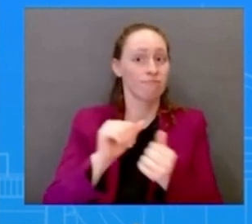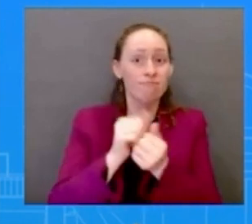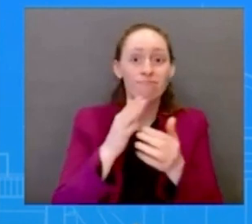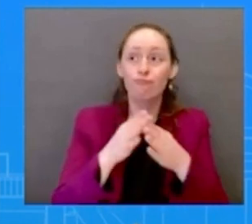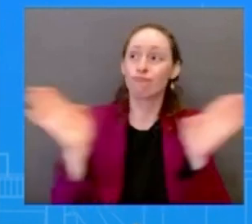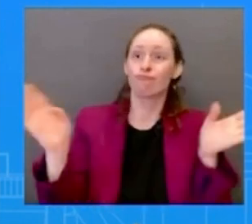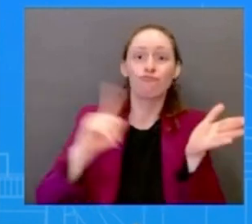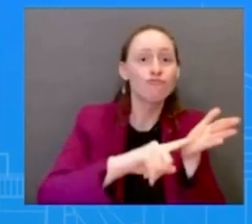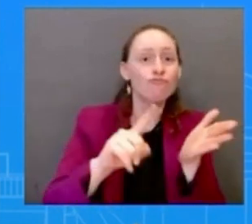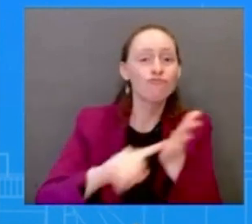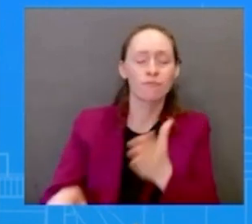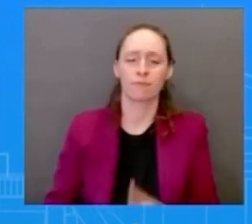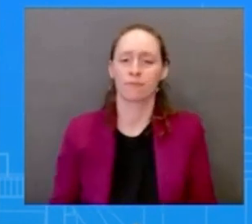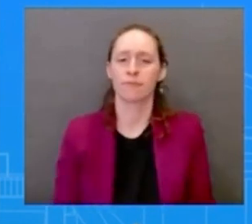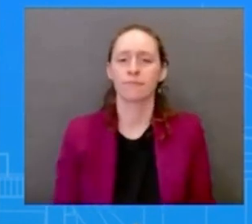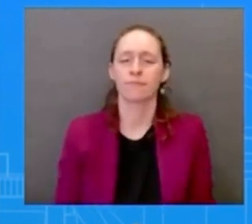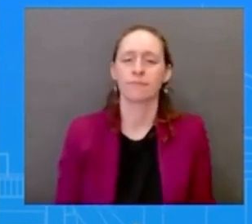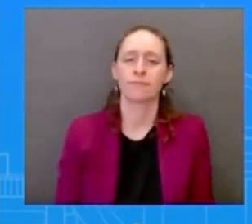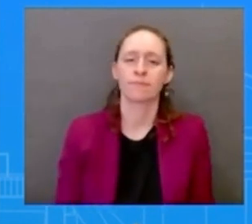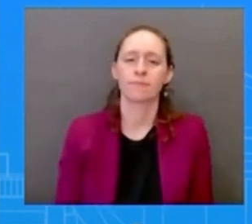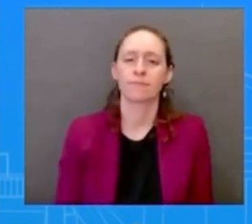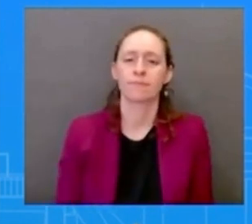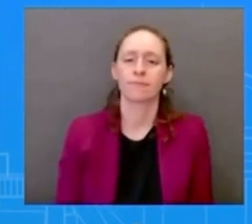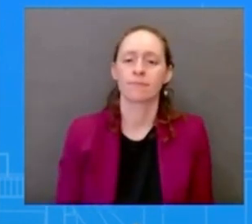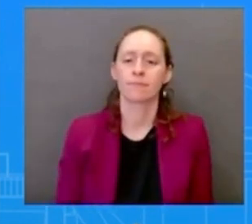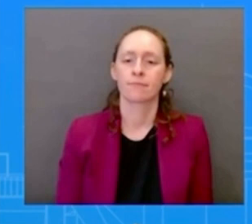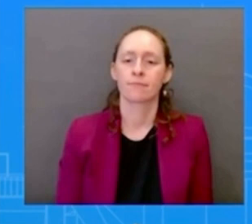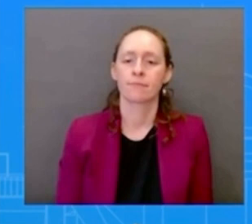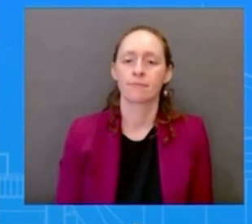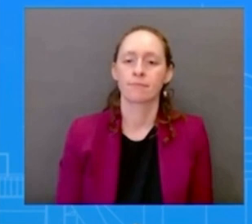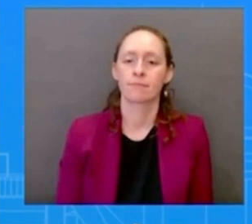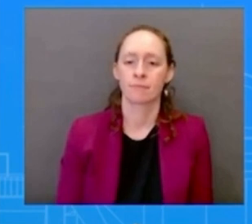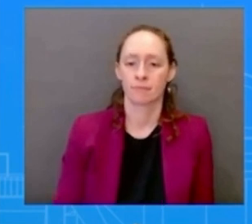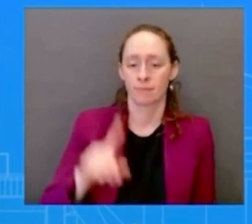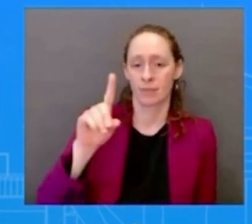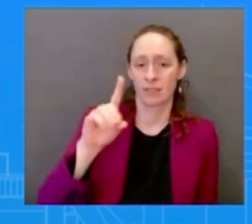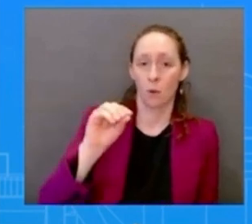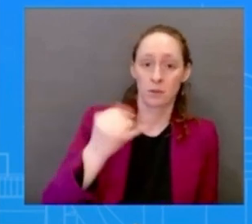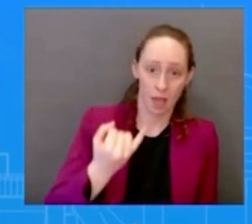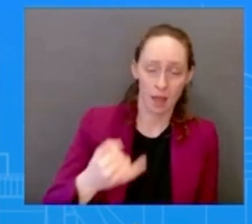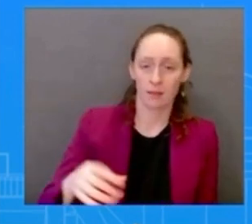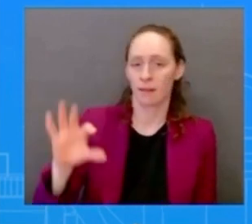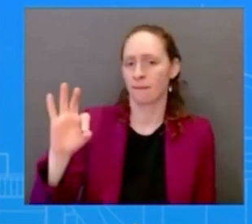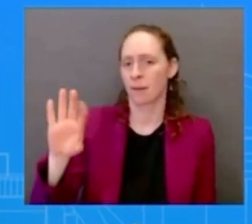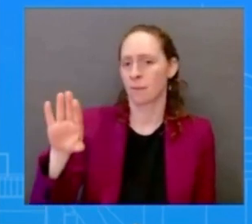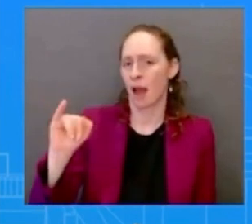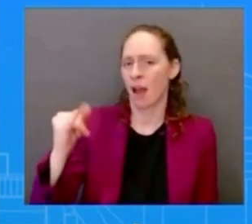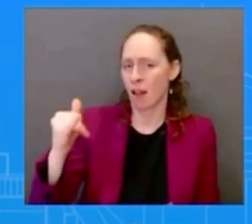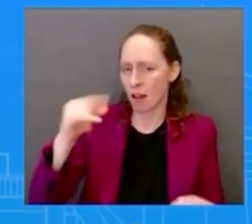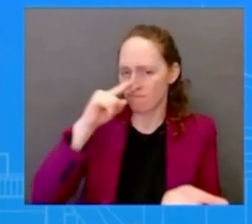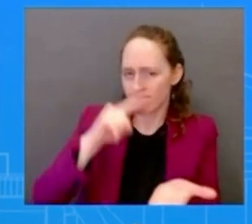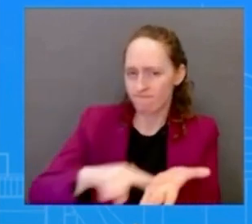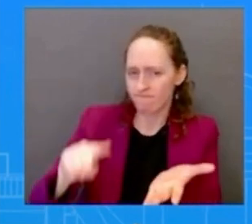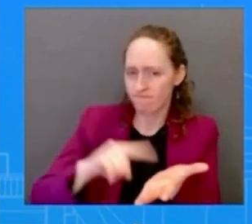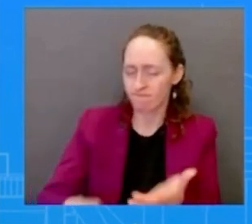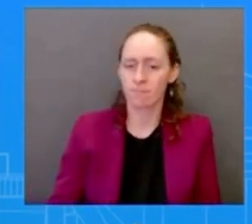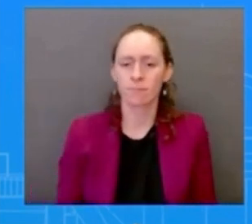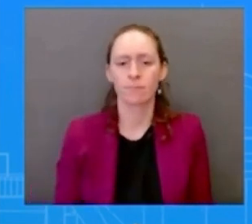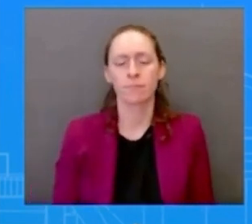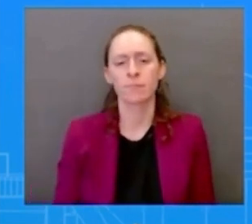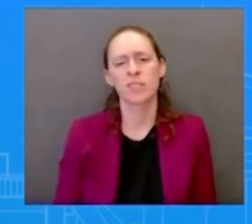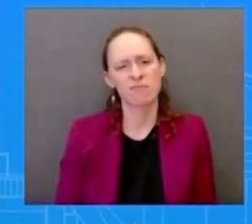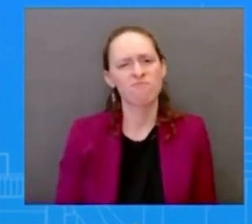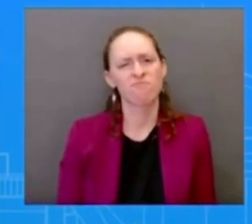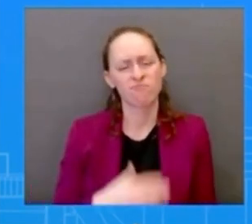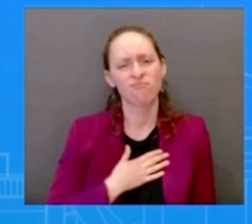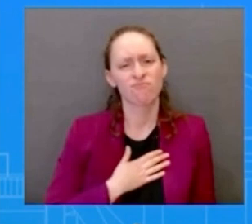happening through doj in this particular case fbi but our hearts go out uh to um again to the families